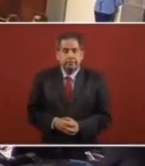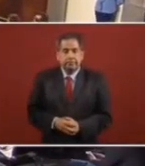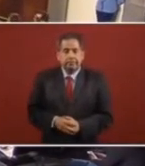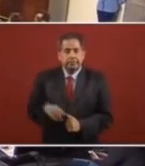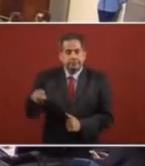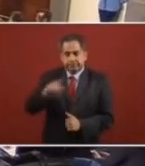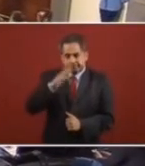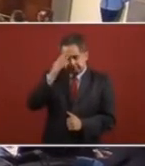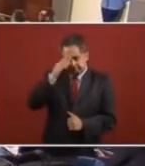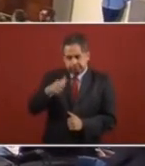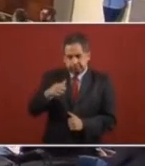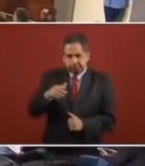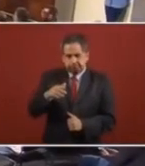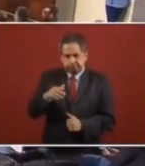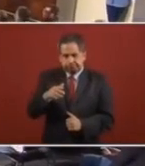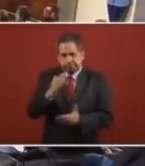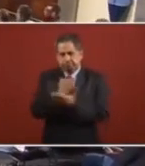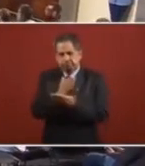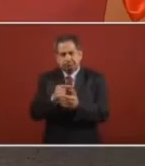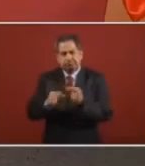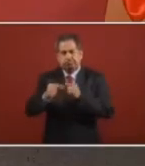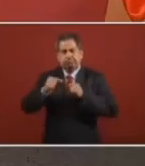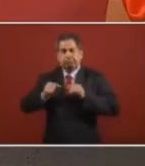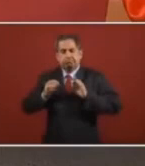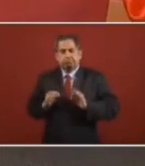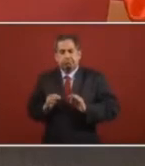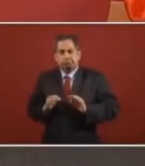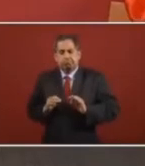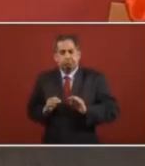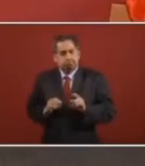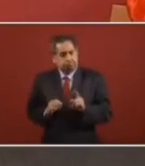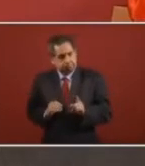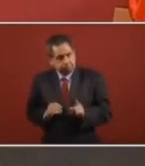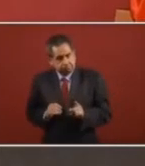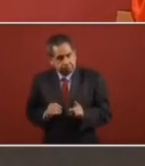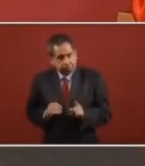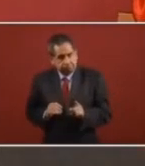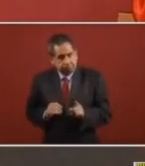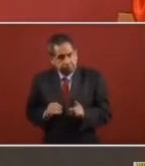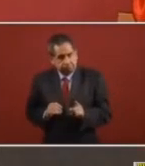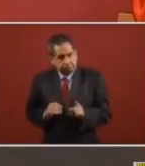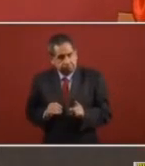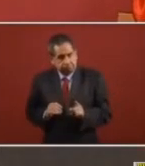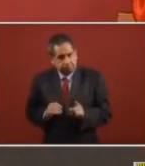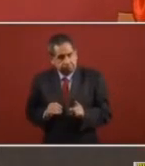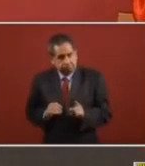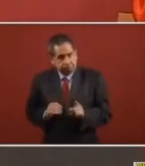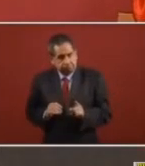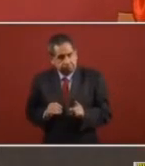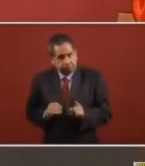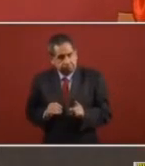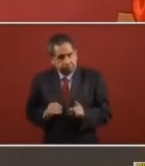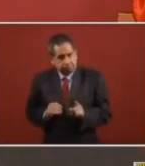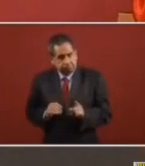Supieron dar marcha atrás. A la medida. They knew